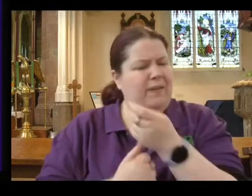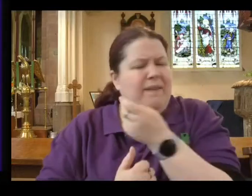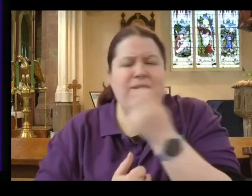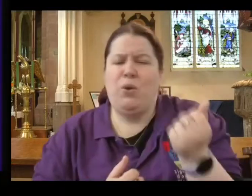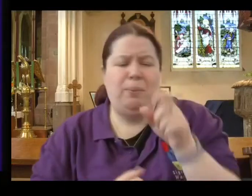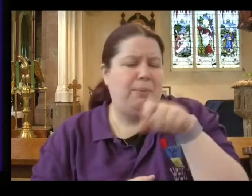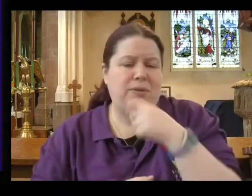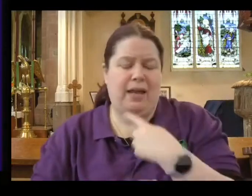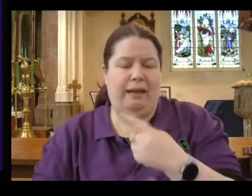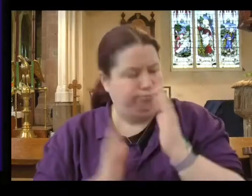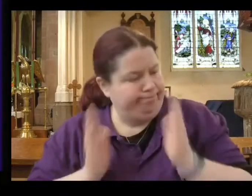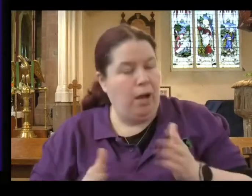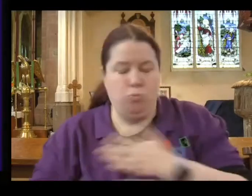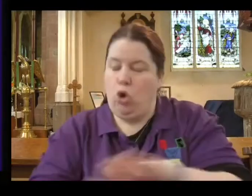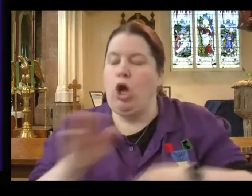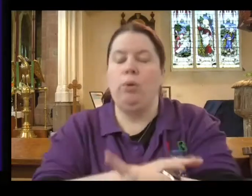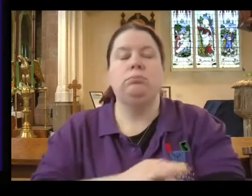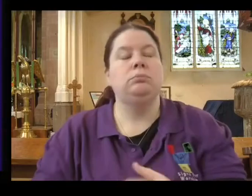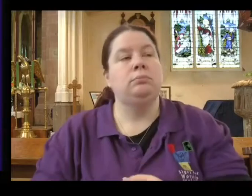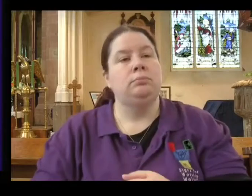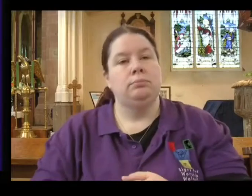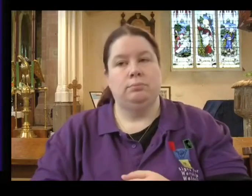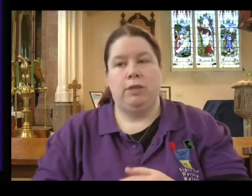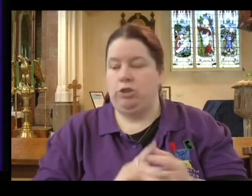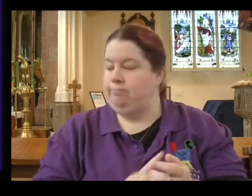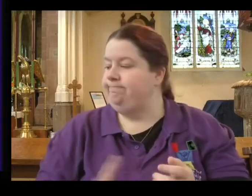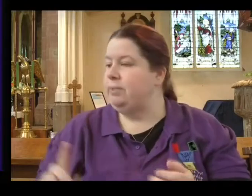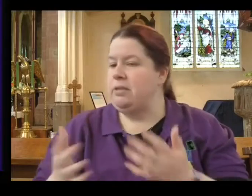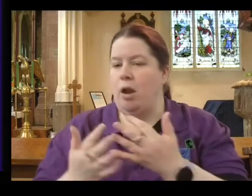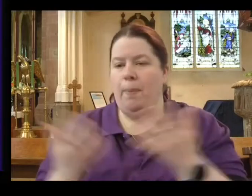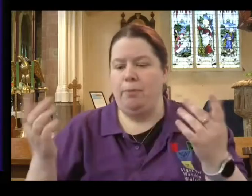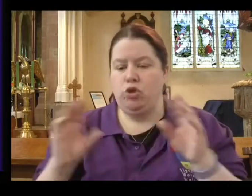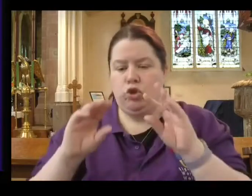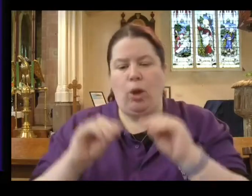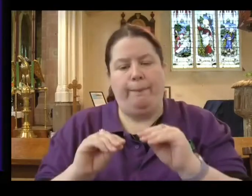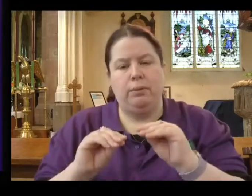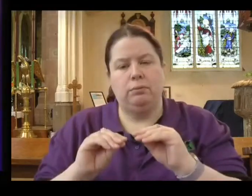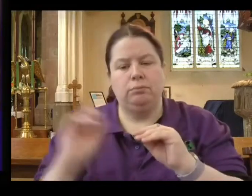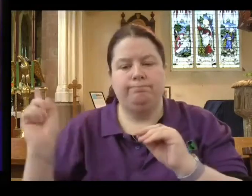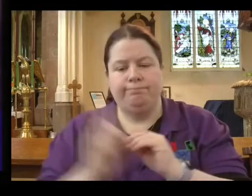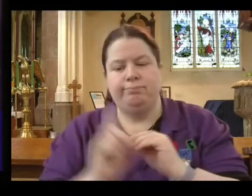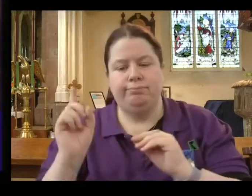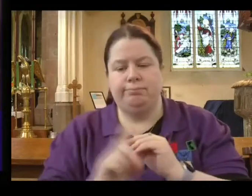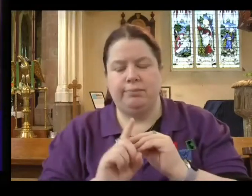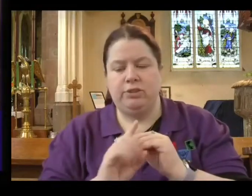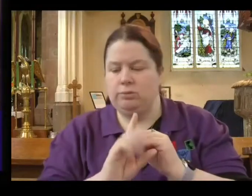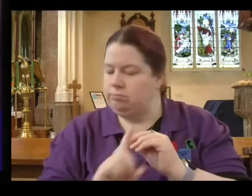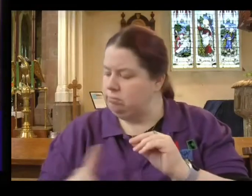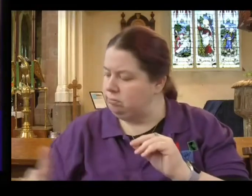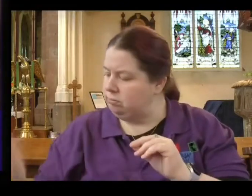that's it, I'm not going anymore. They just drift away. Well, the Sardisians are told, remember what you have seen,